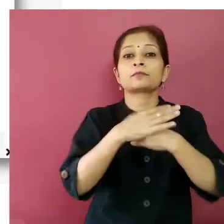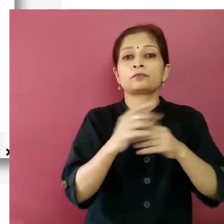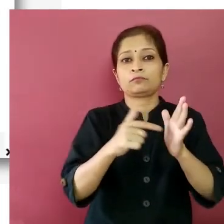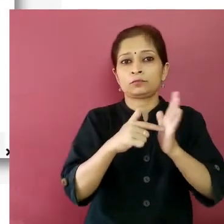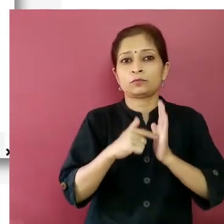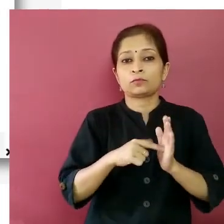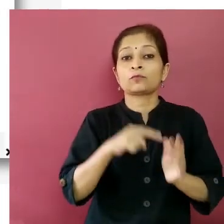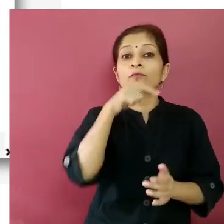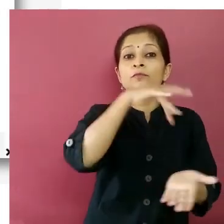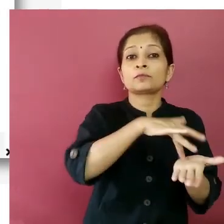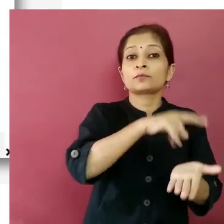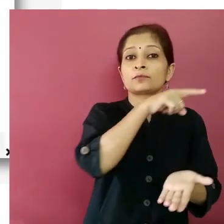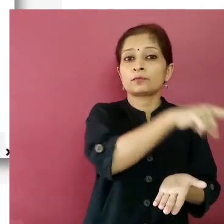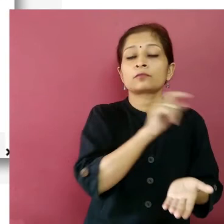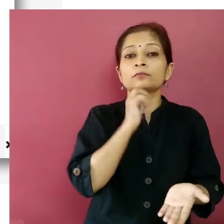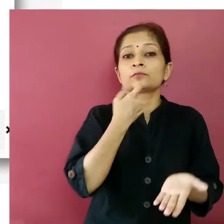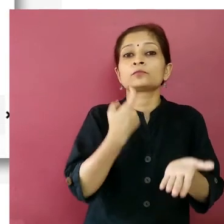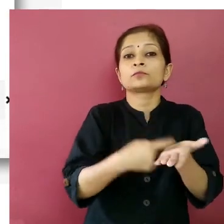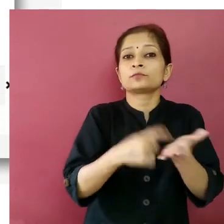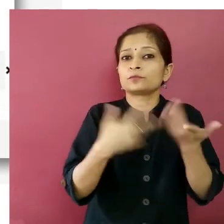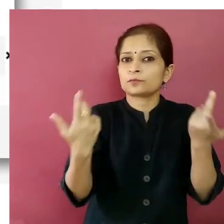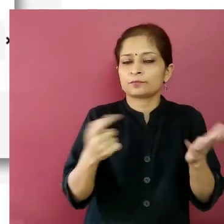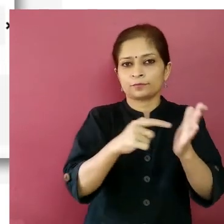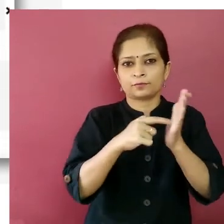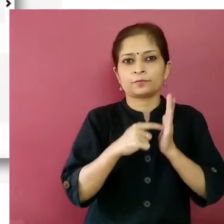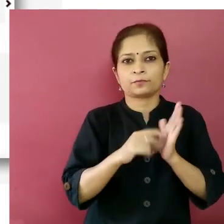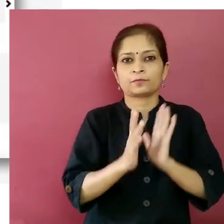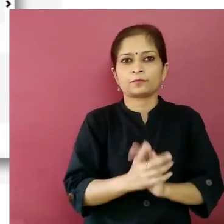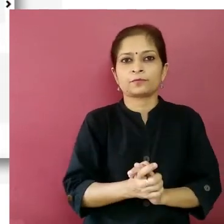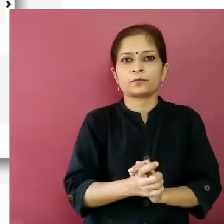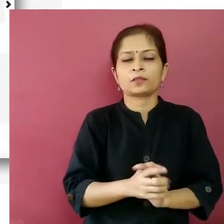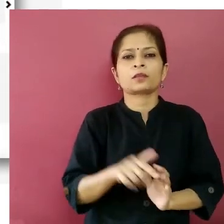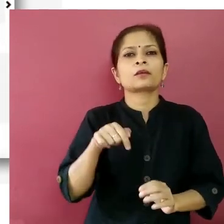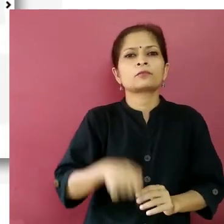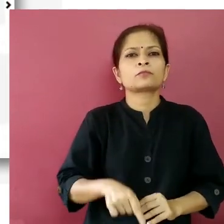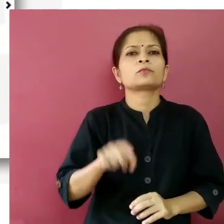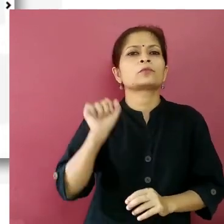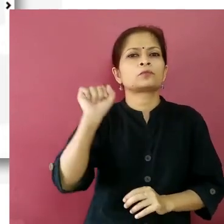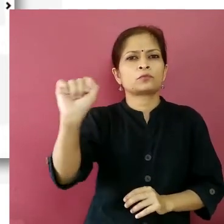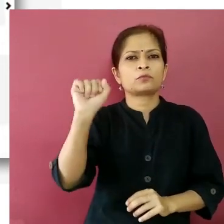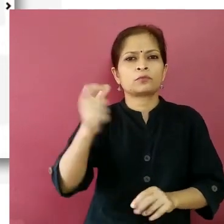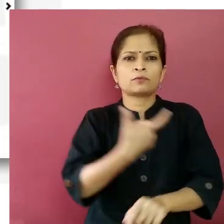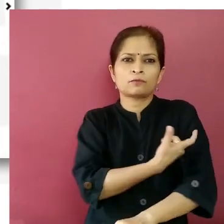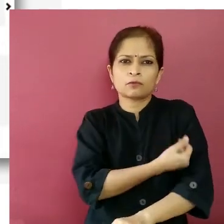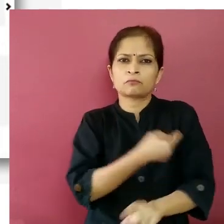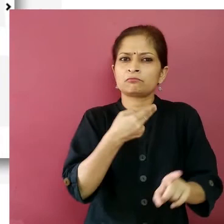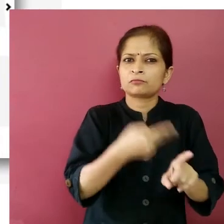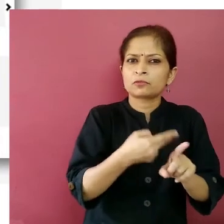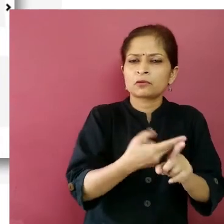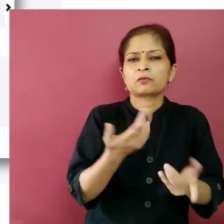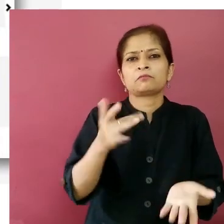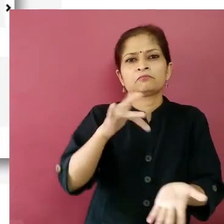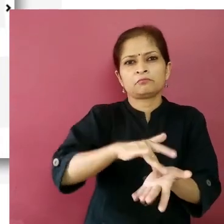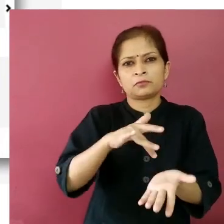the selected center once you have found a suitable vaccination center with available slots on your desired date and